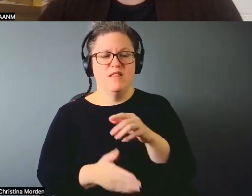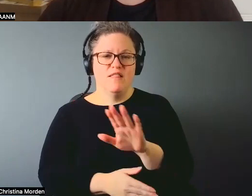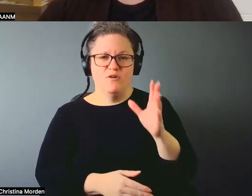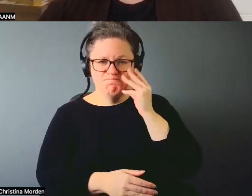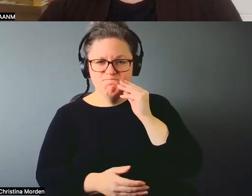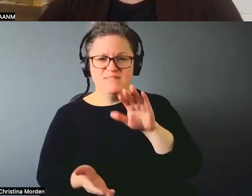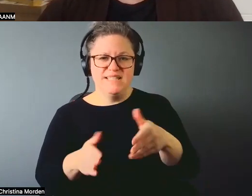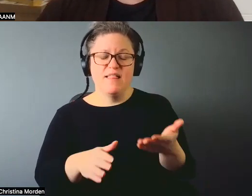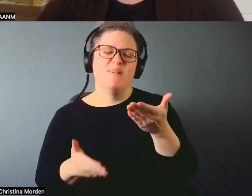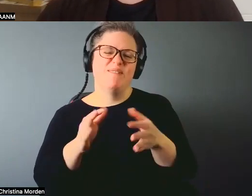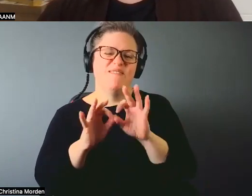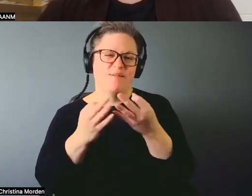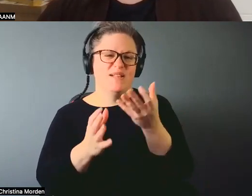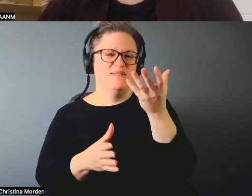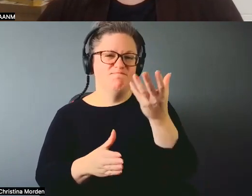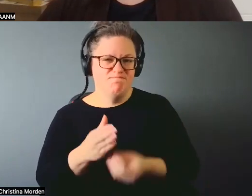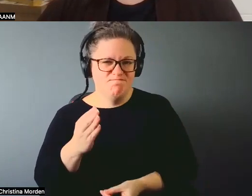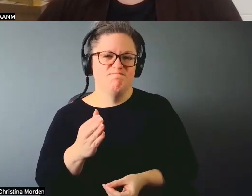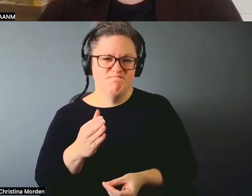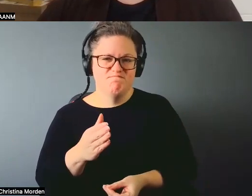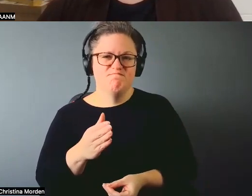family members and people they were close to.